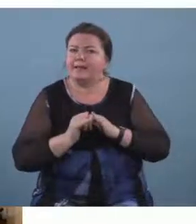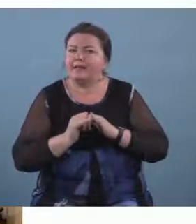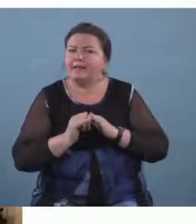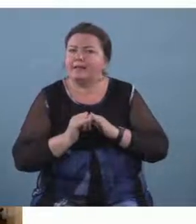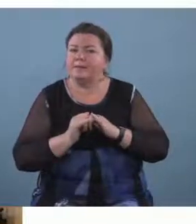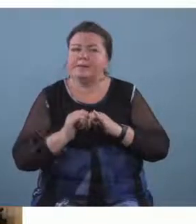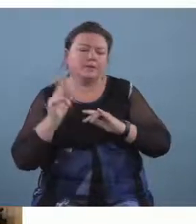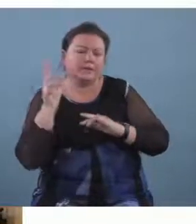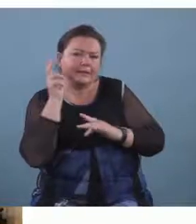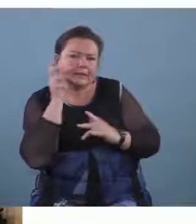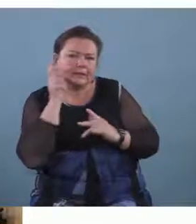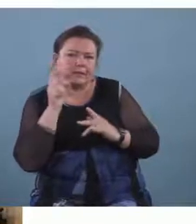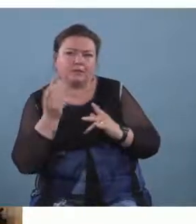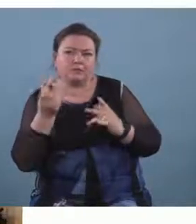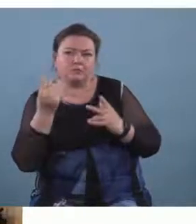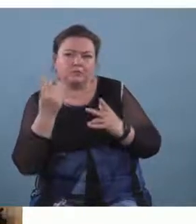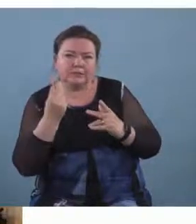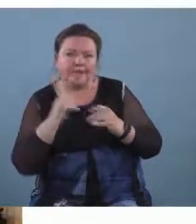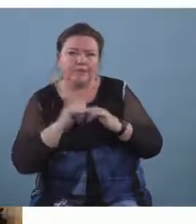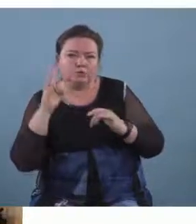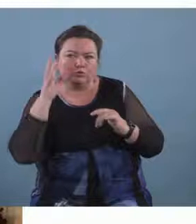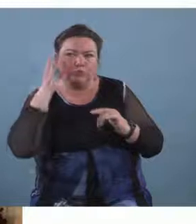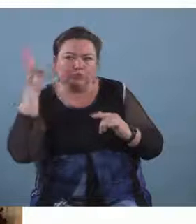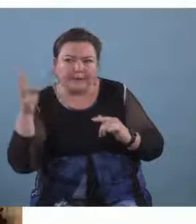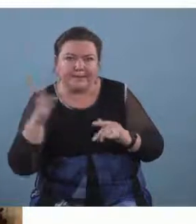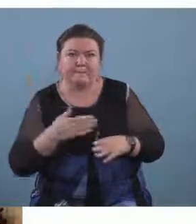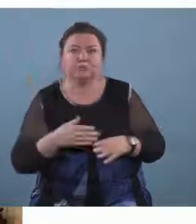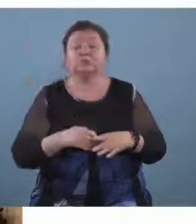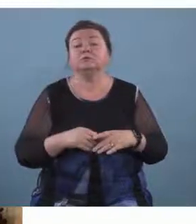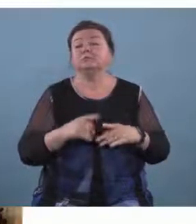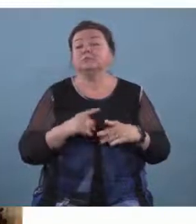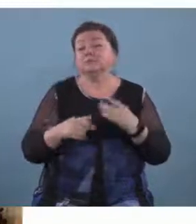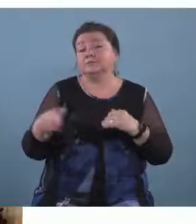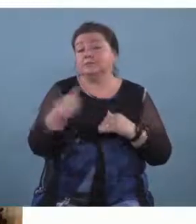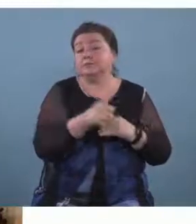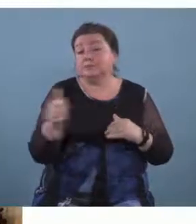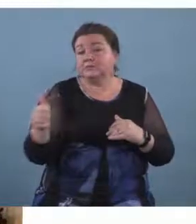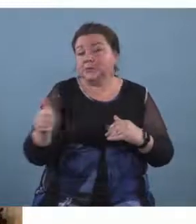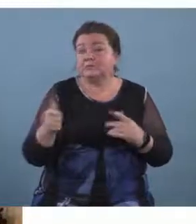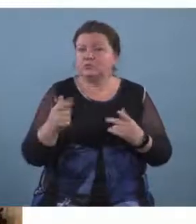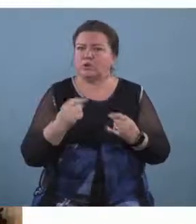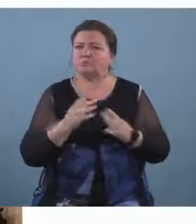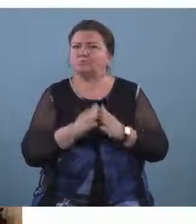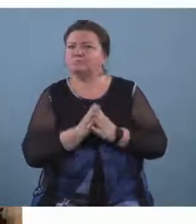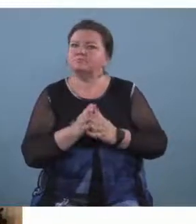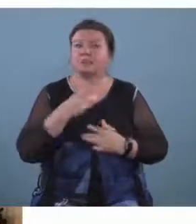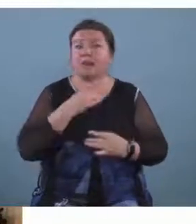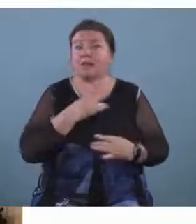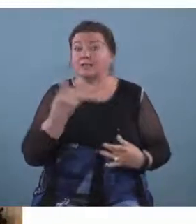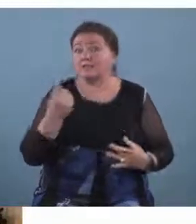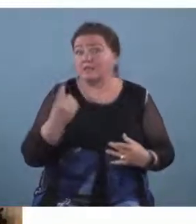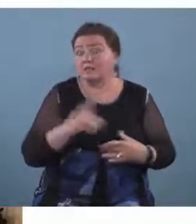and then inviting them to create music that they actually um like and choose um